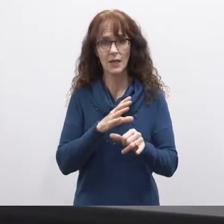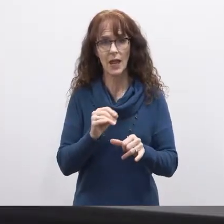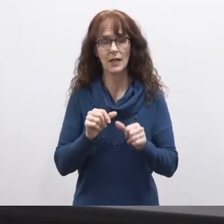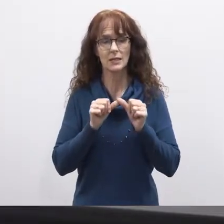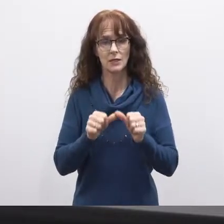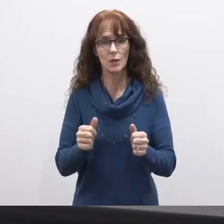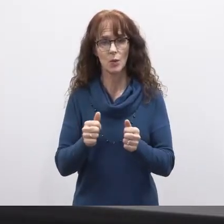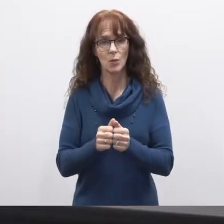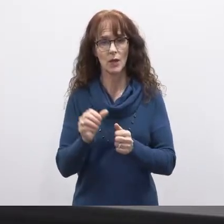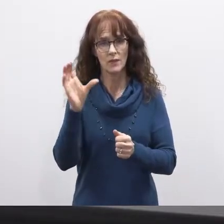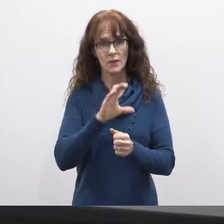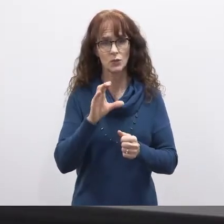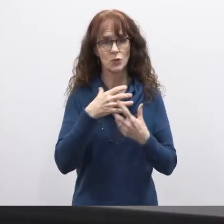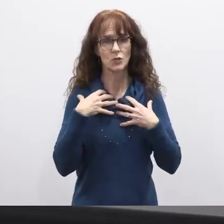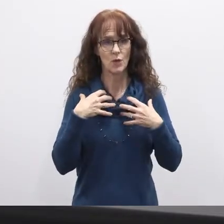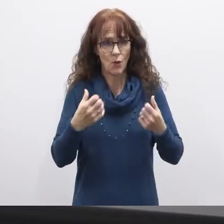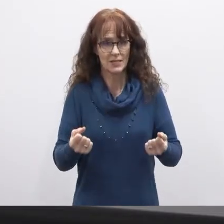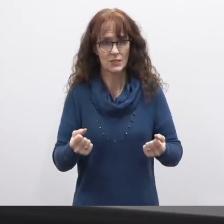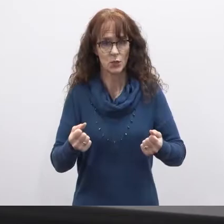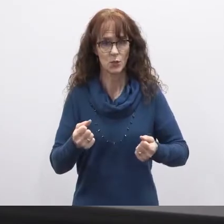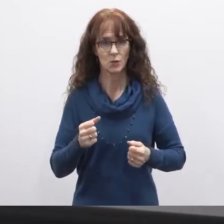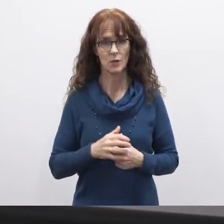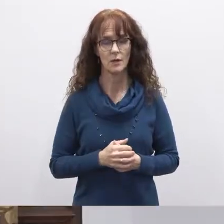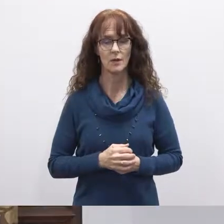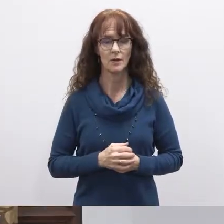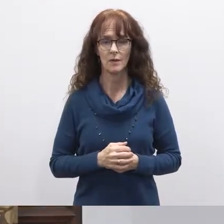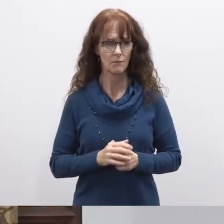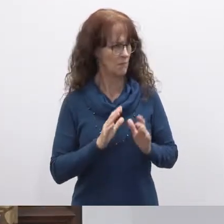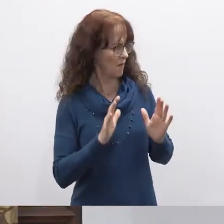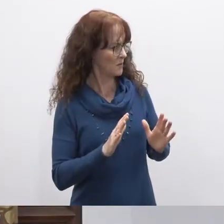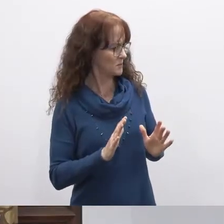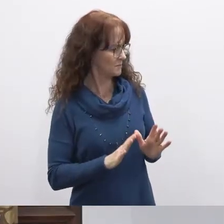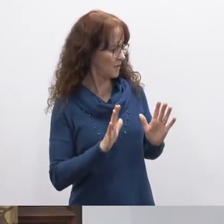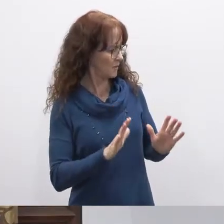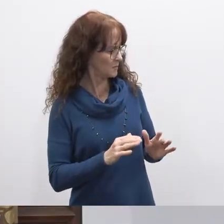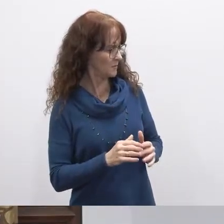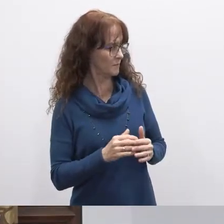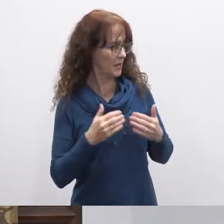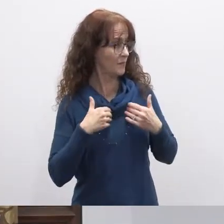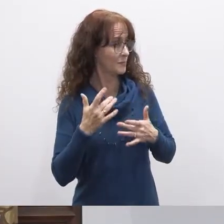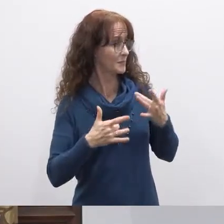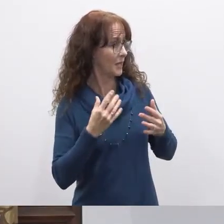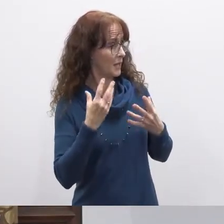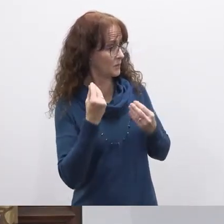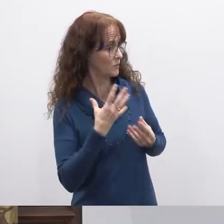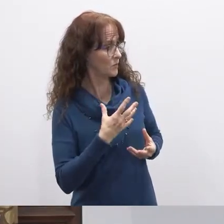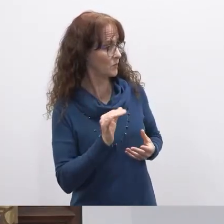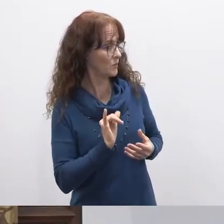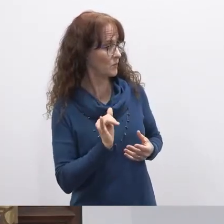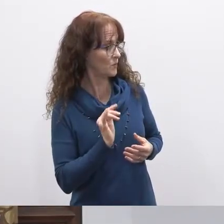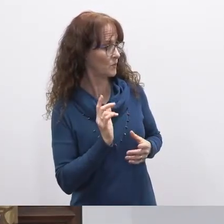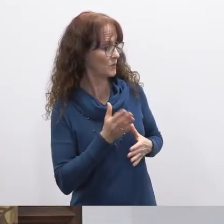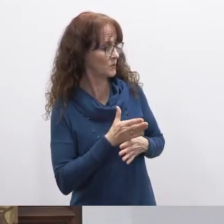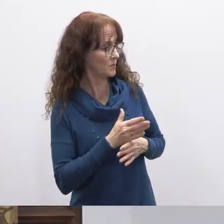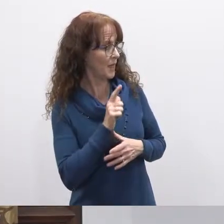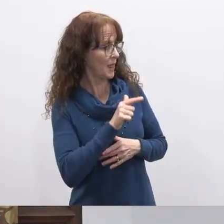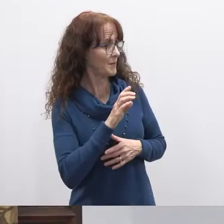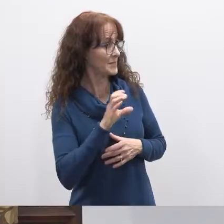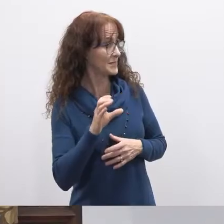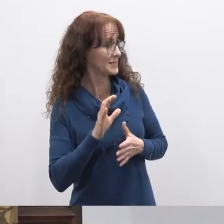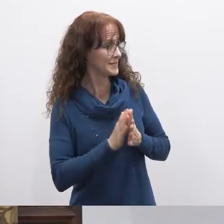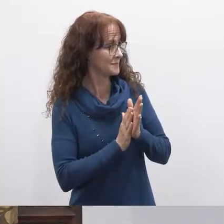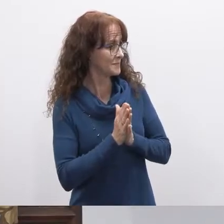continue with search and rescue awesome very awesome and we have some exciting news to share later on tonight too about lbcc